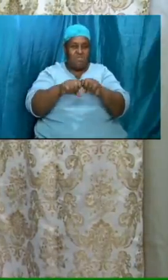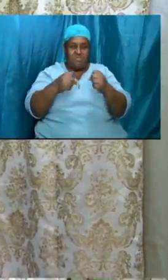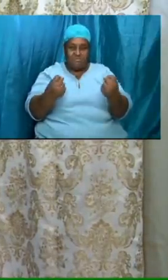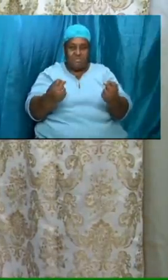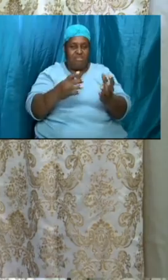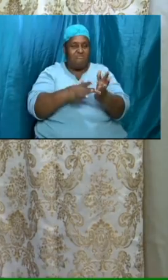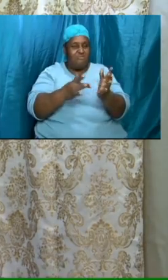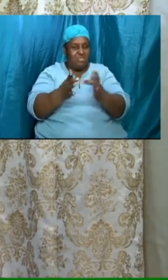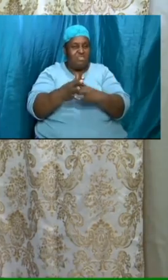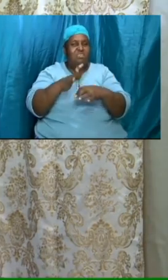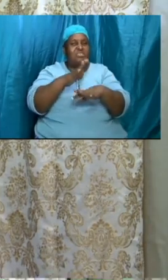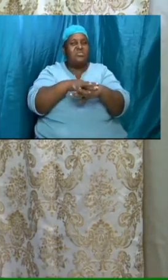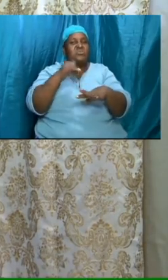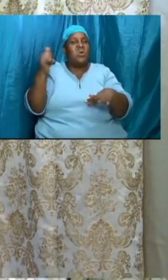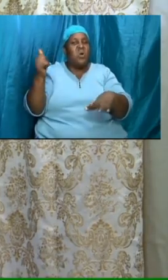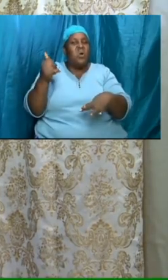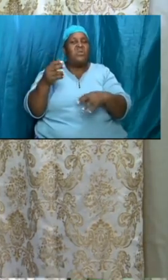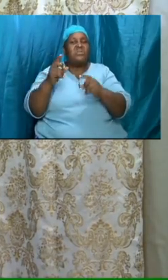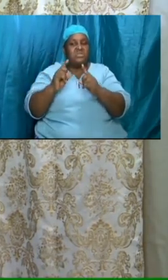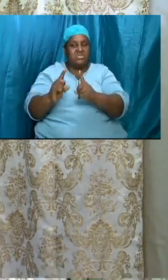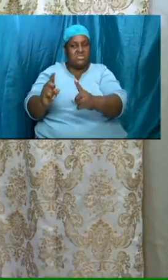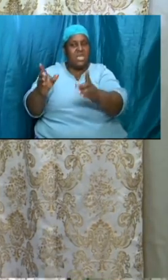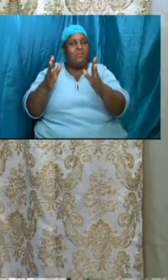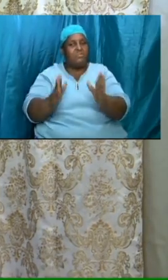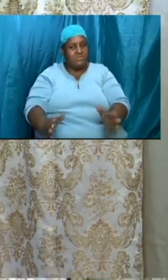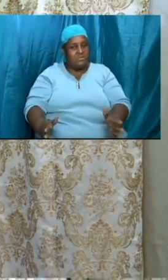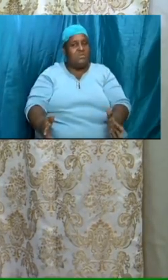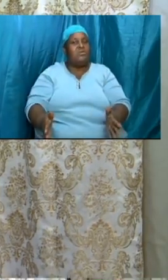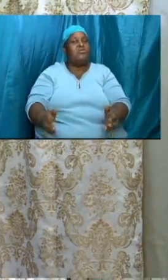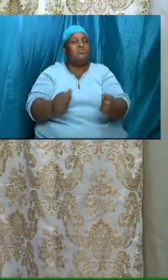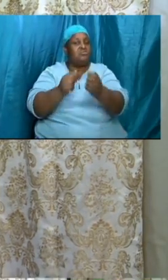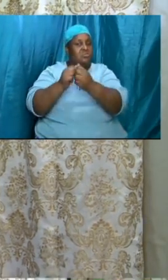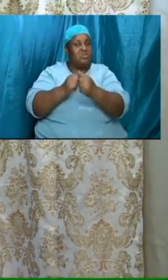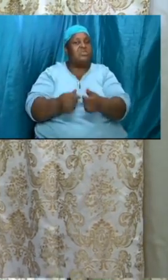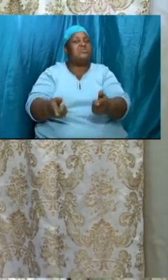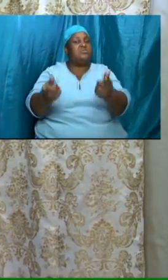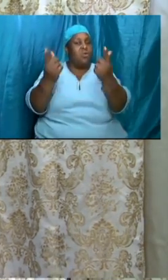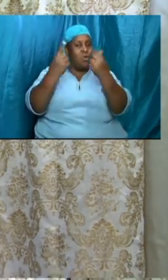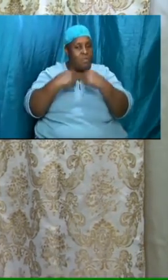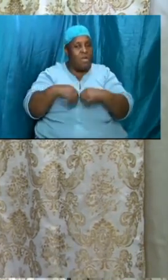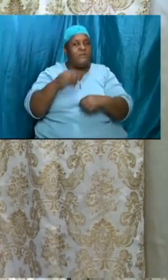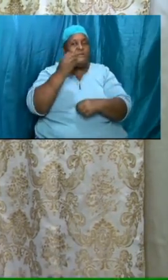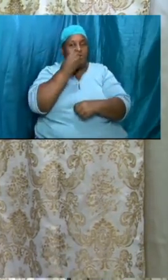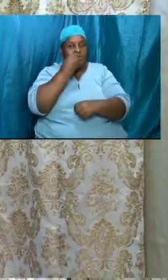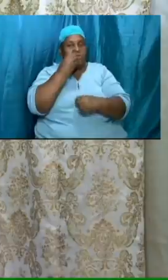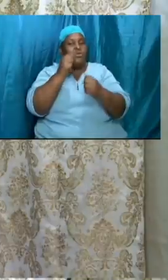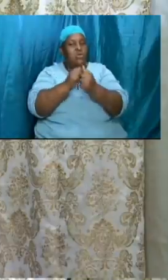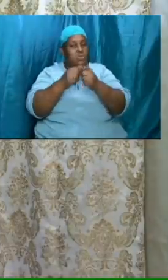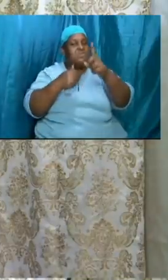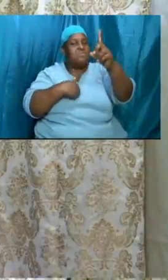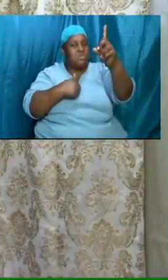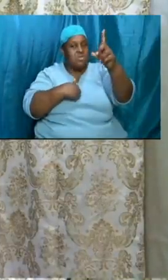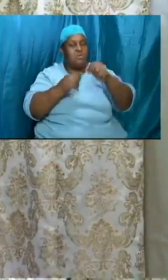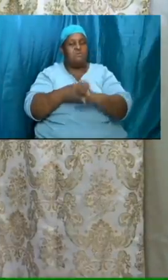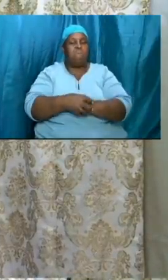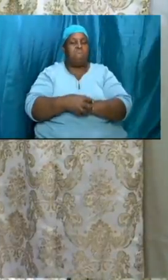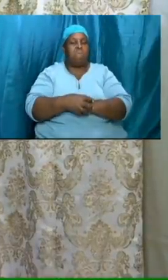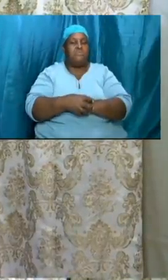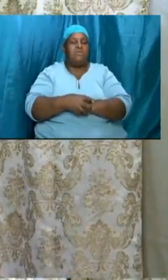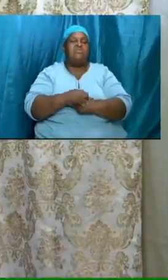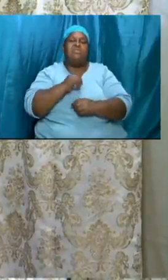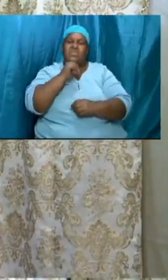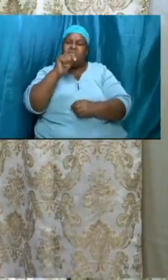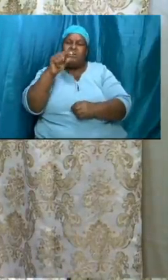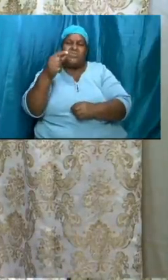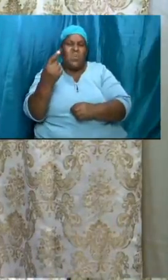yes and brothers and sisters they dined that day not only